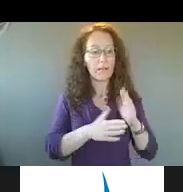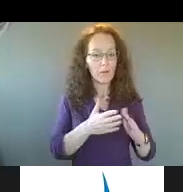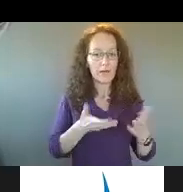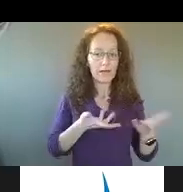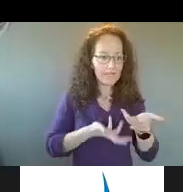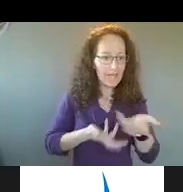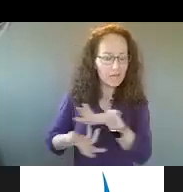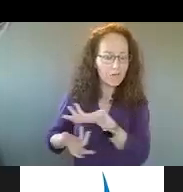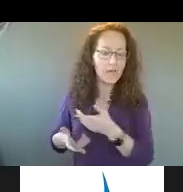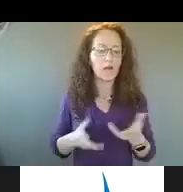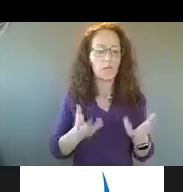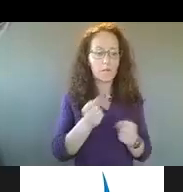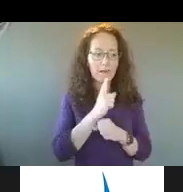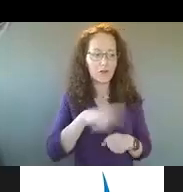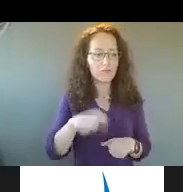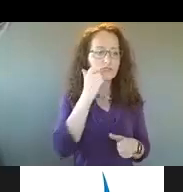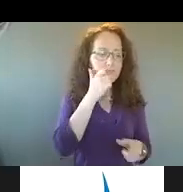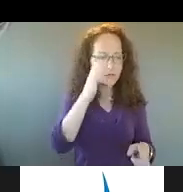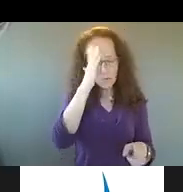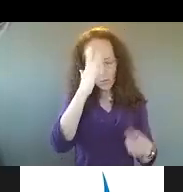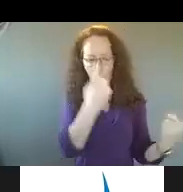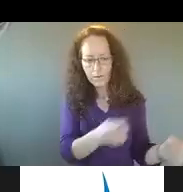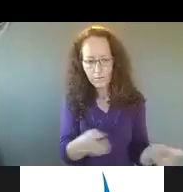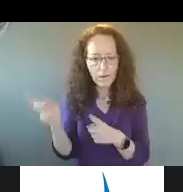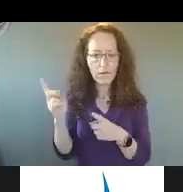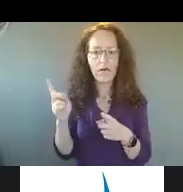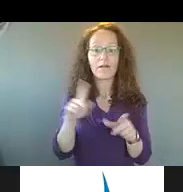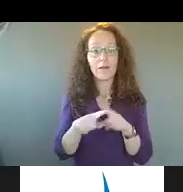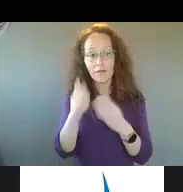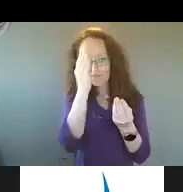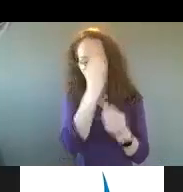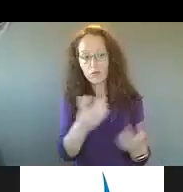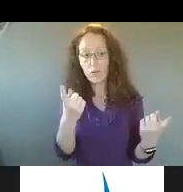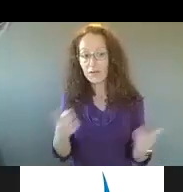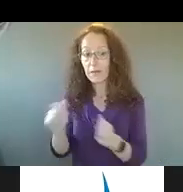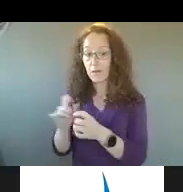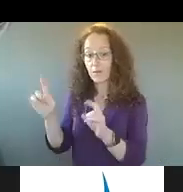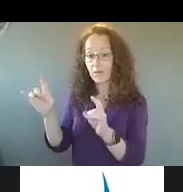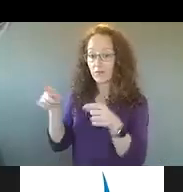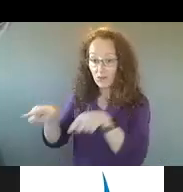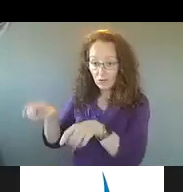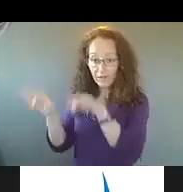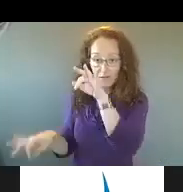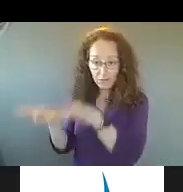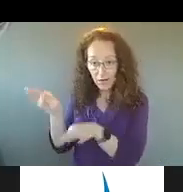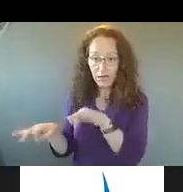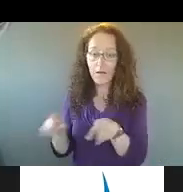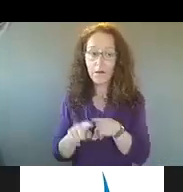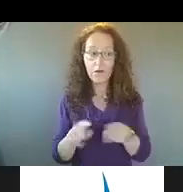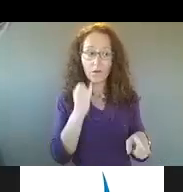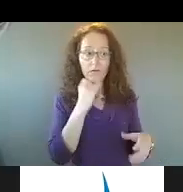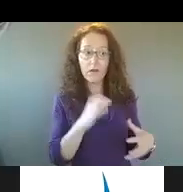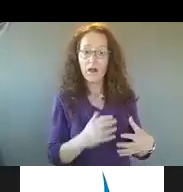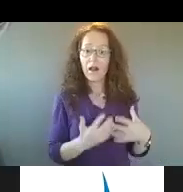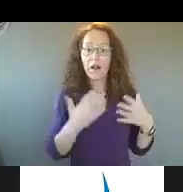basis, um, and can provide information about what's happening with the trial, but can also help to do de-escalation and conflict